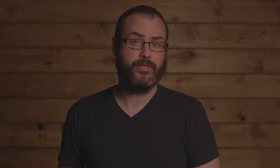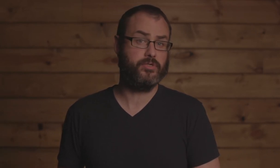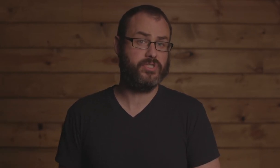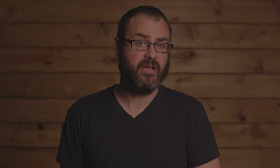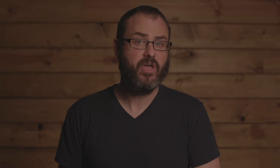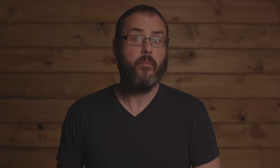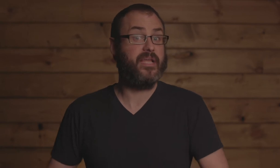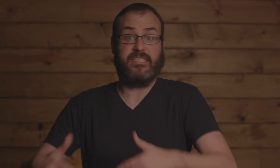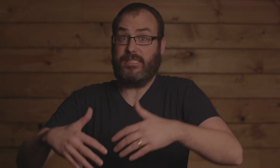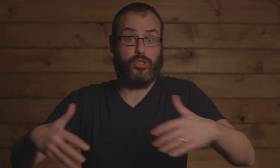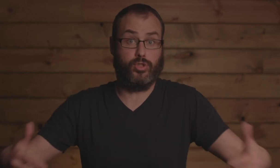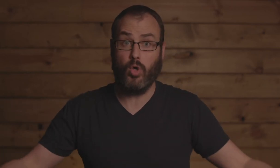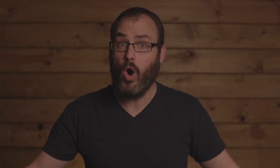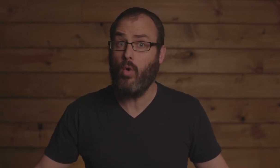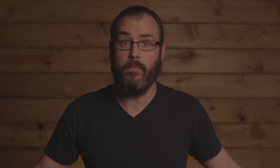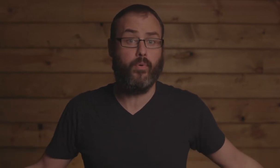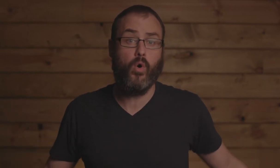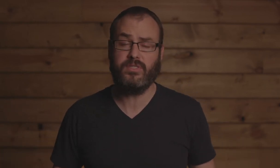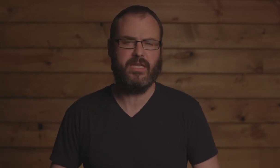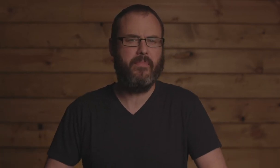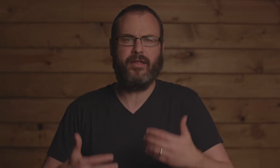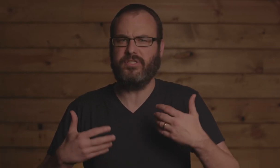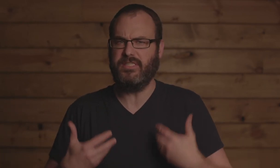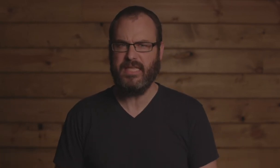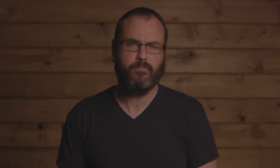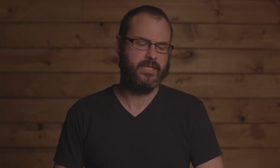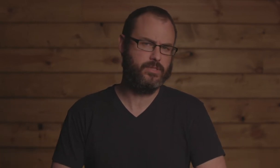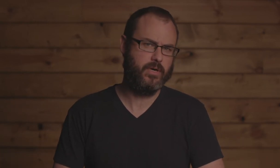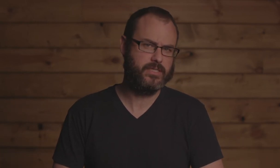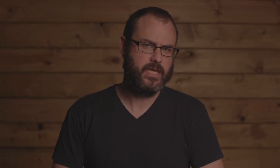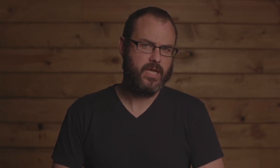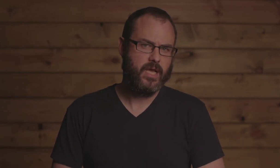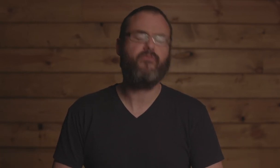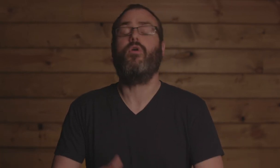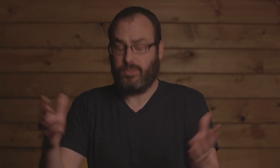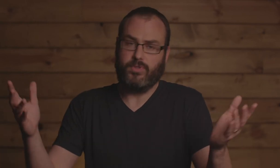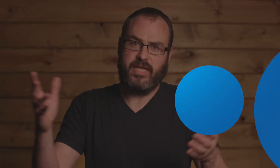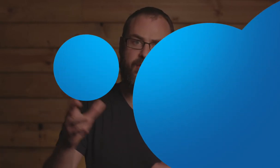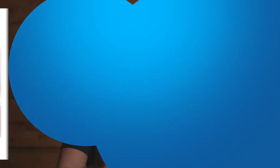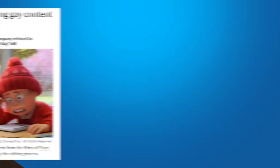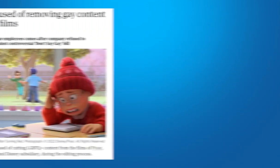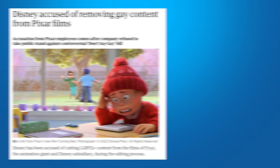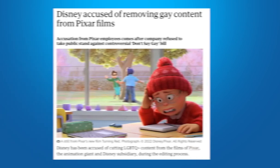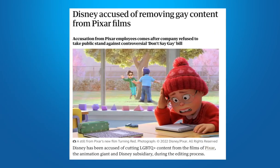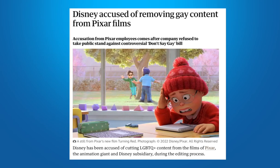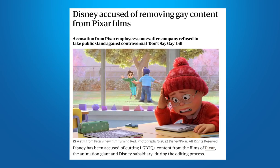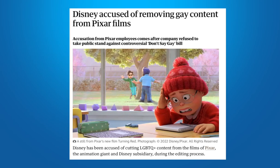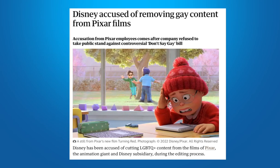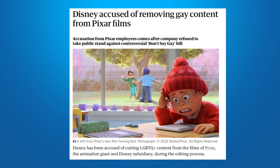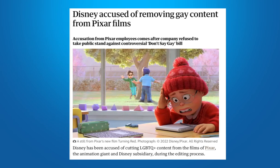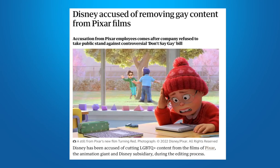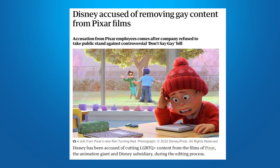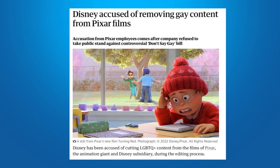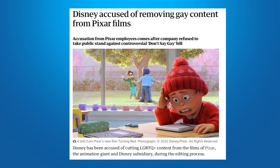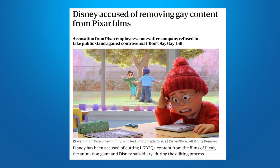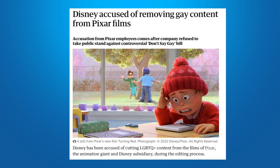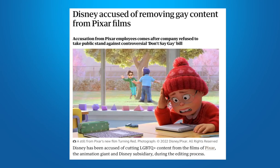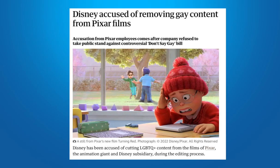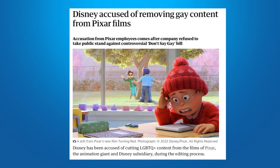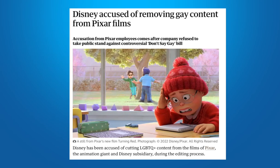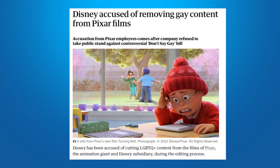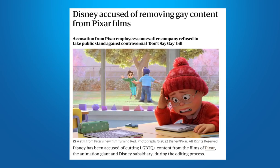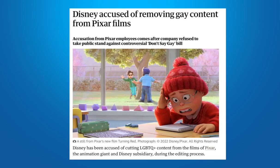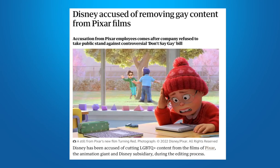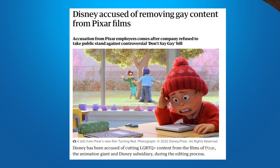transgender stuff because that's so important and matters deeply to us. Of course, we'll take all that out when we send it over to China.